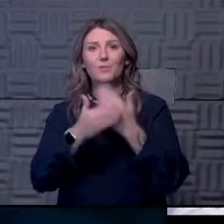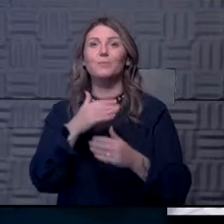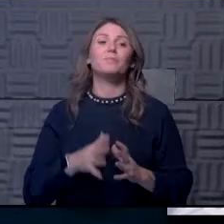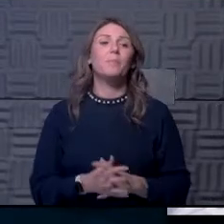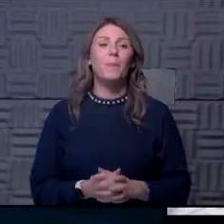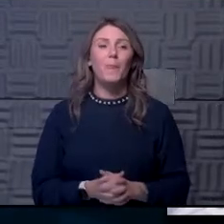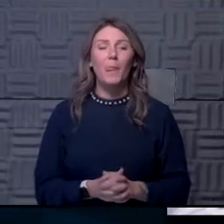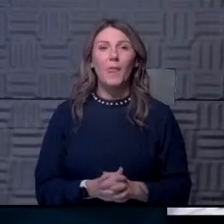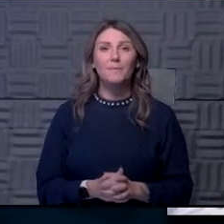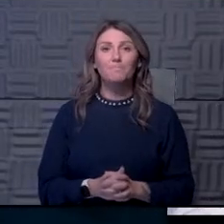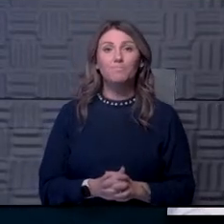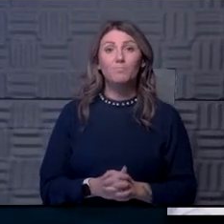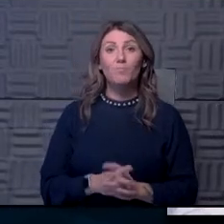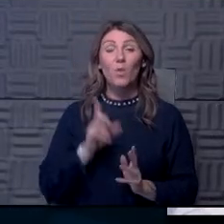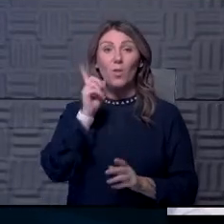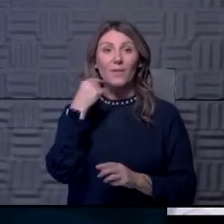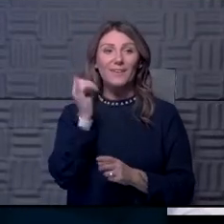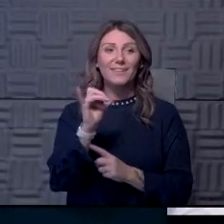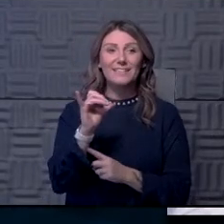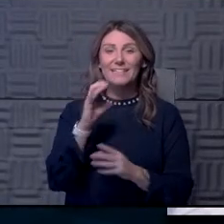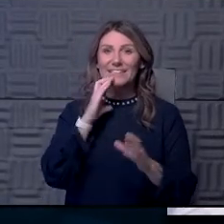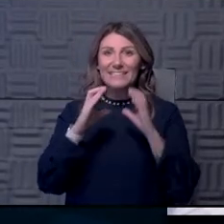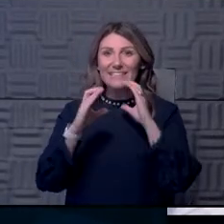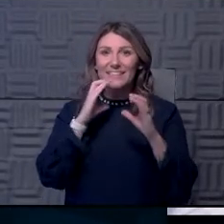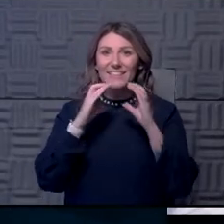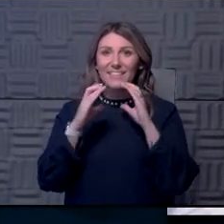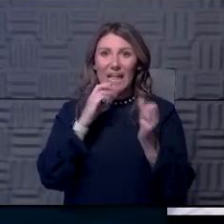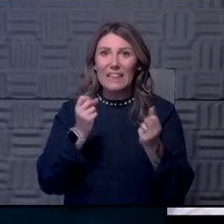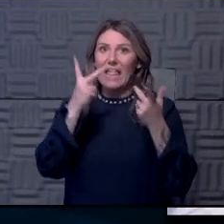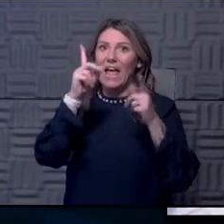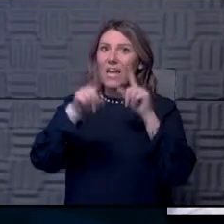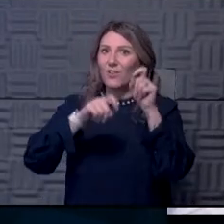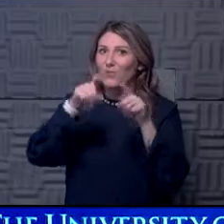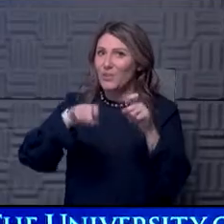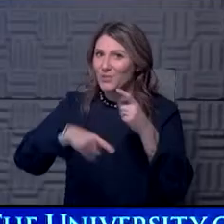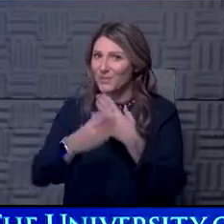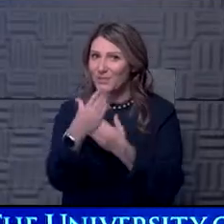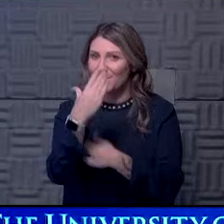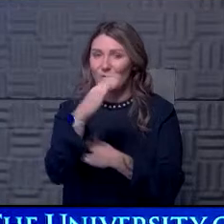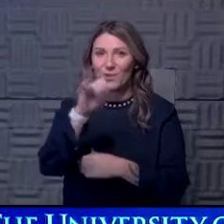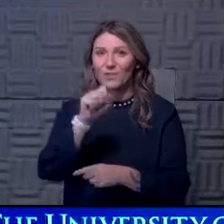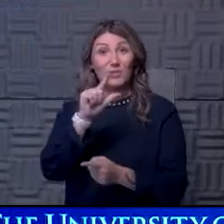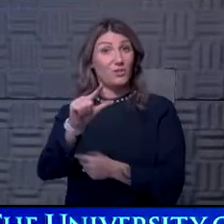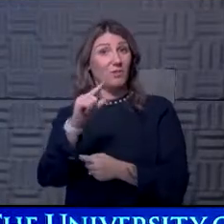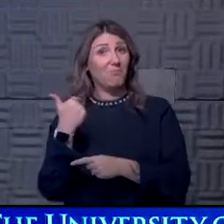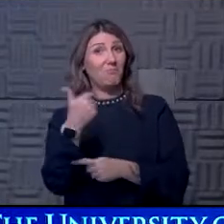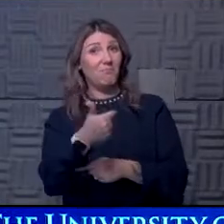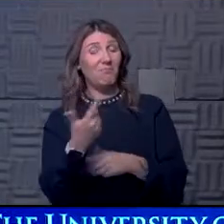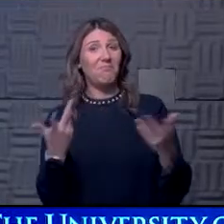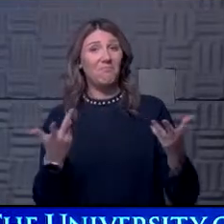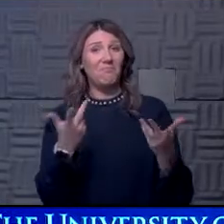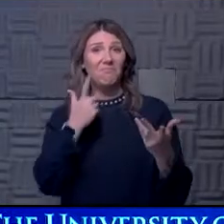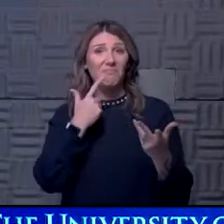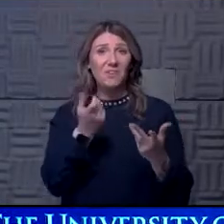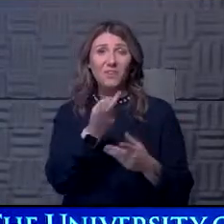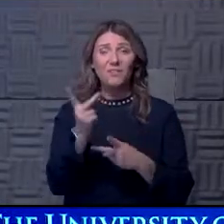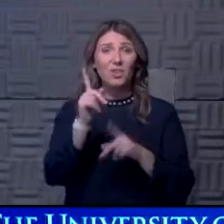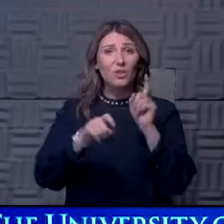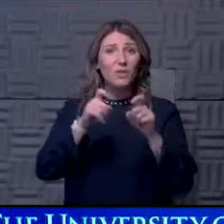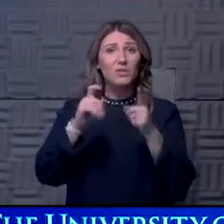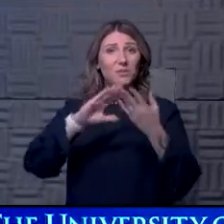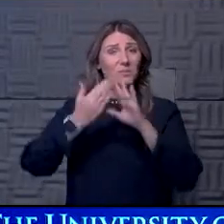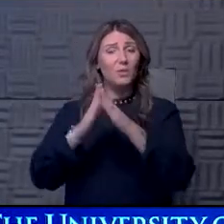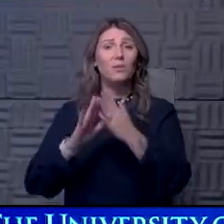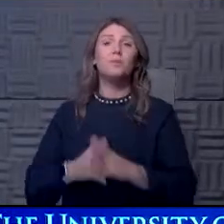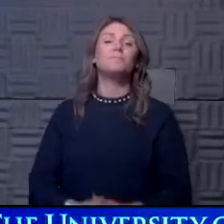All right. Well, it does appear that our conversation this morning has led to lots of questions. Jill, um, how about we take some of those